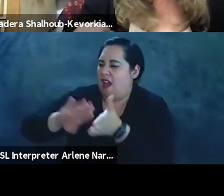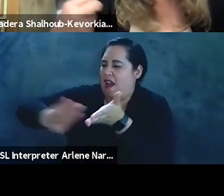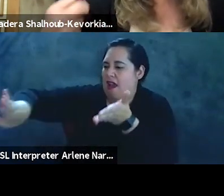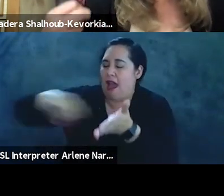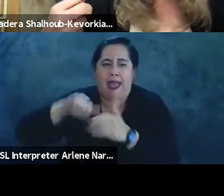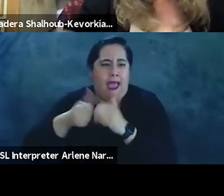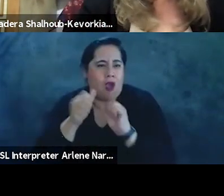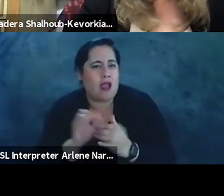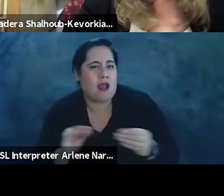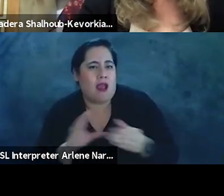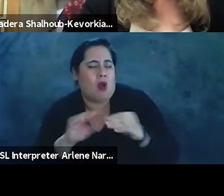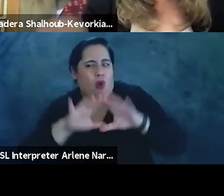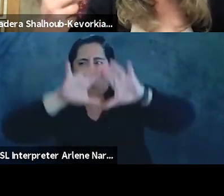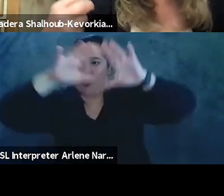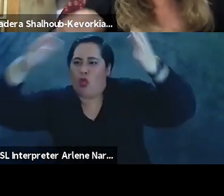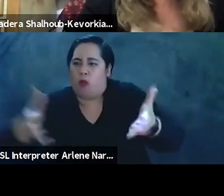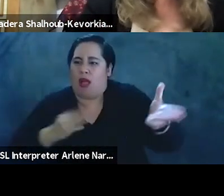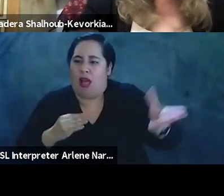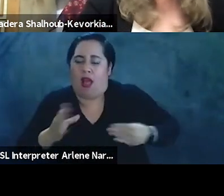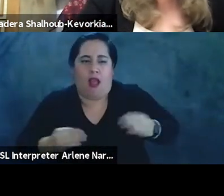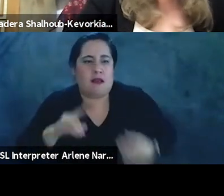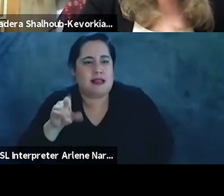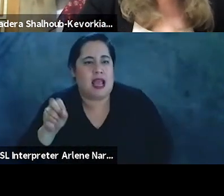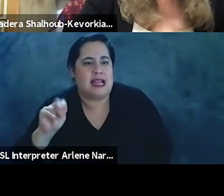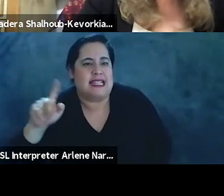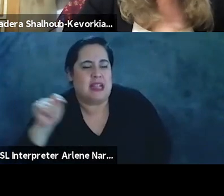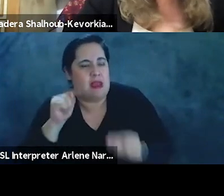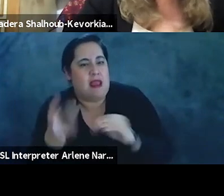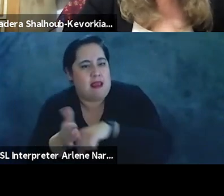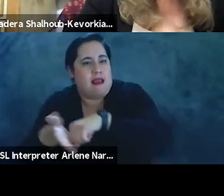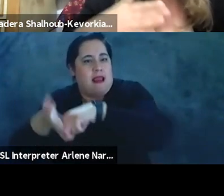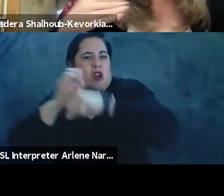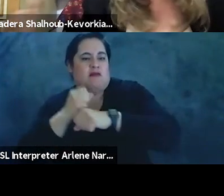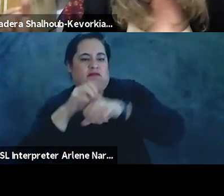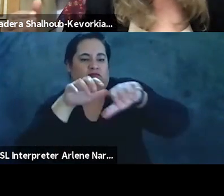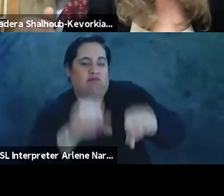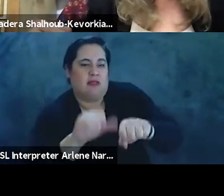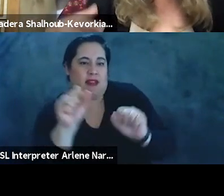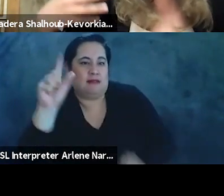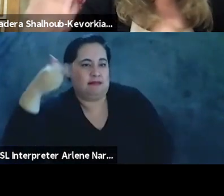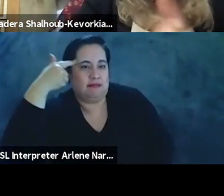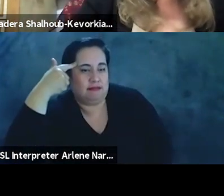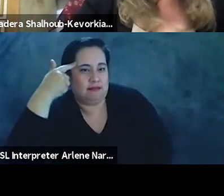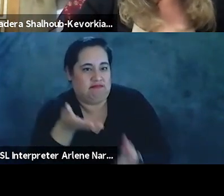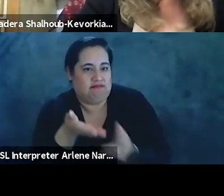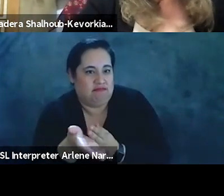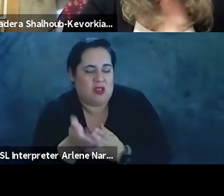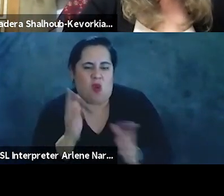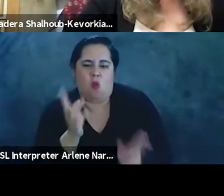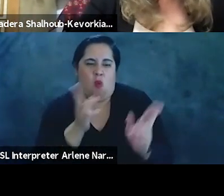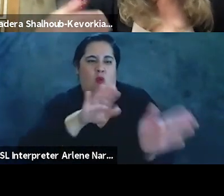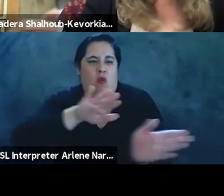whiteness of global Zionism and its increased securitization of the state, the rushing through the anti-terror